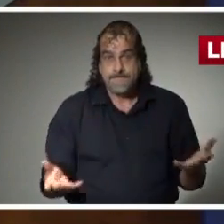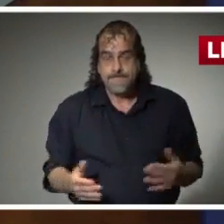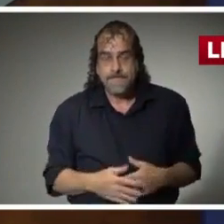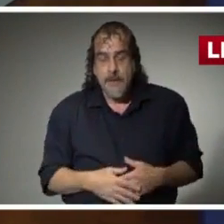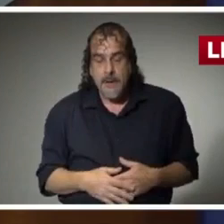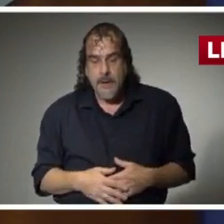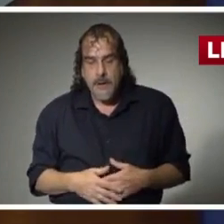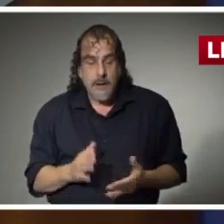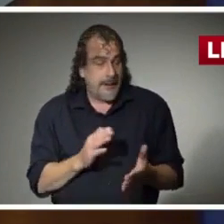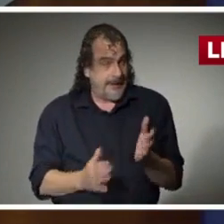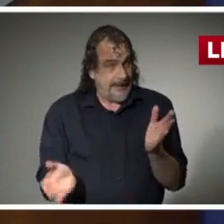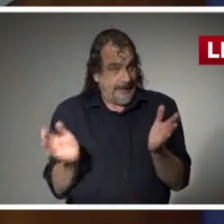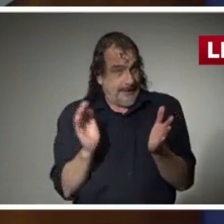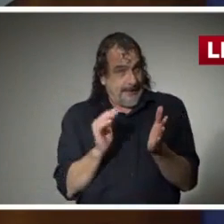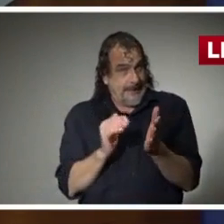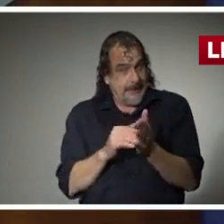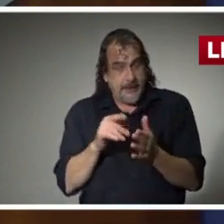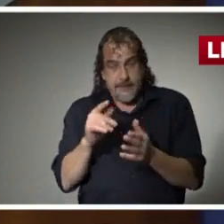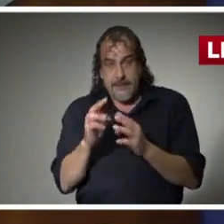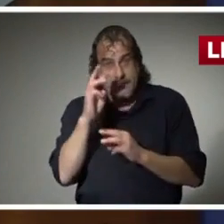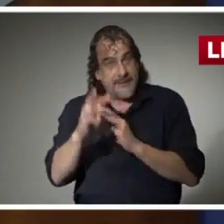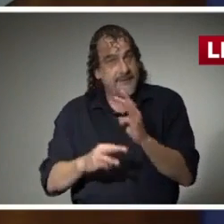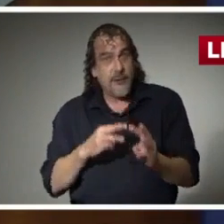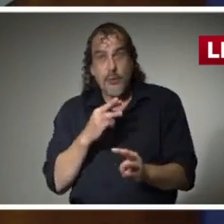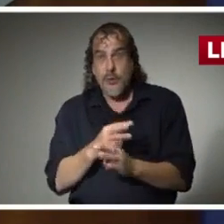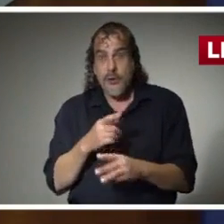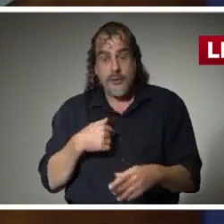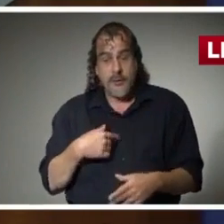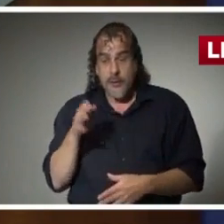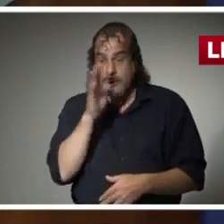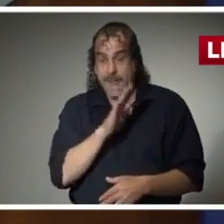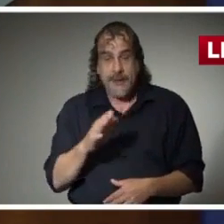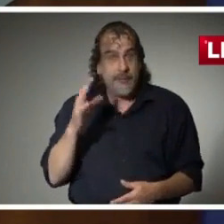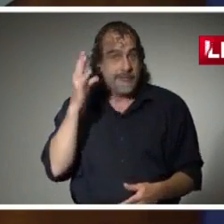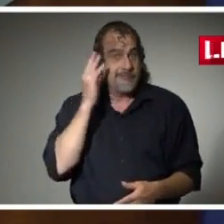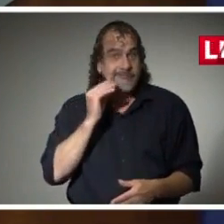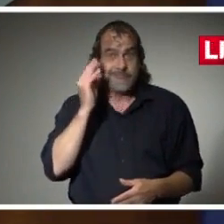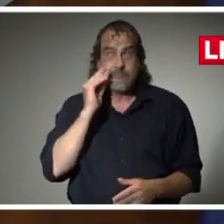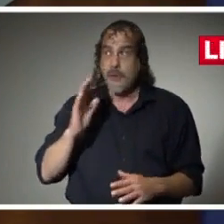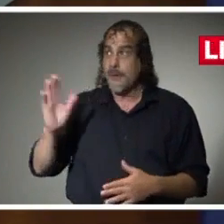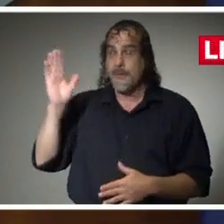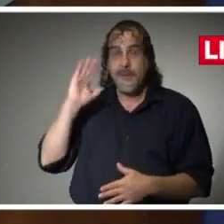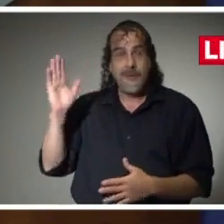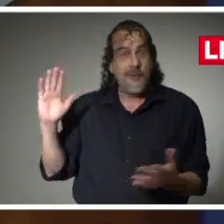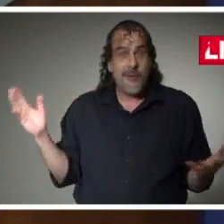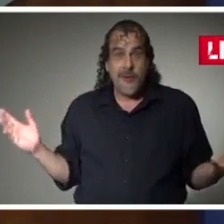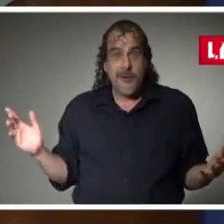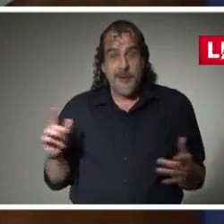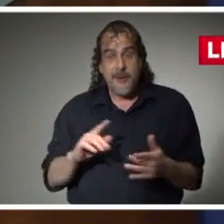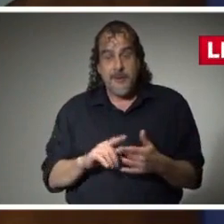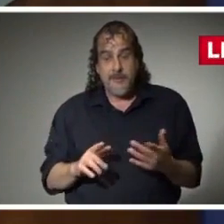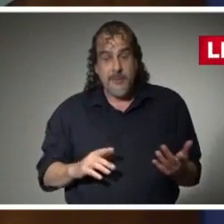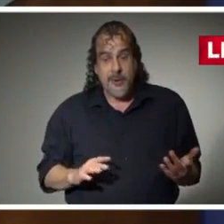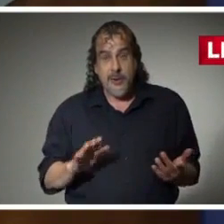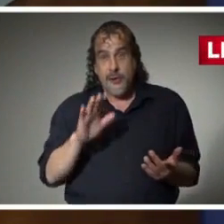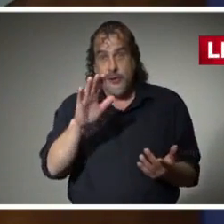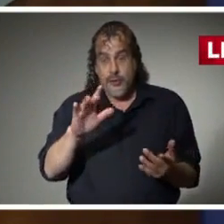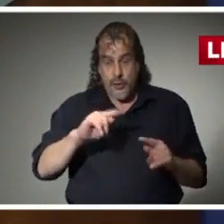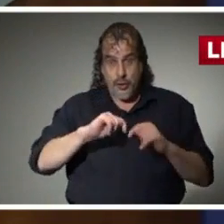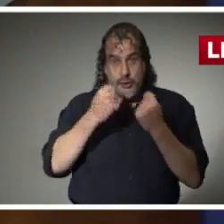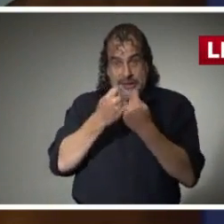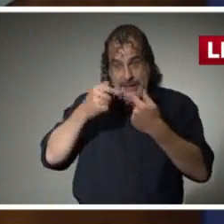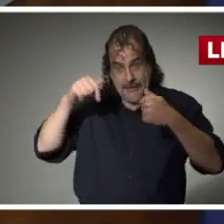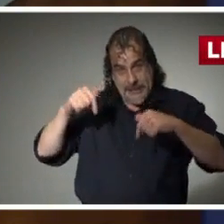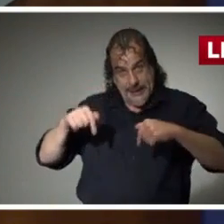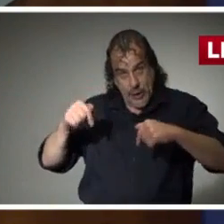Again, this is a world in which we've never lived, but one in which your team here in the state